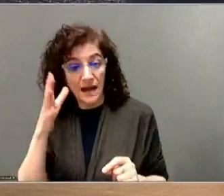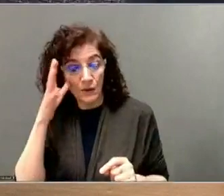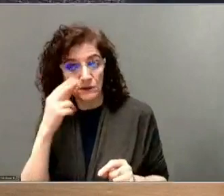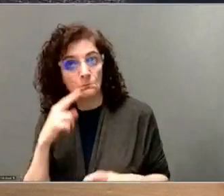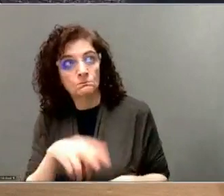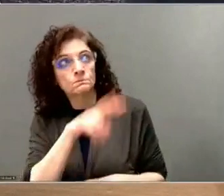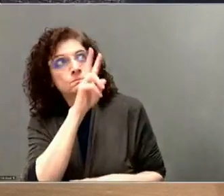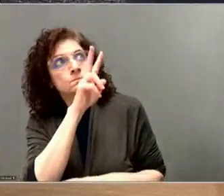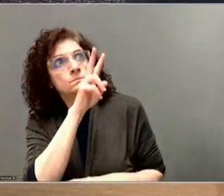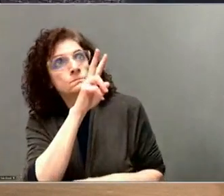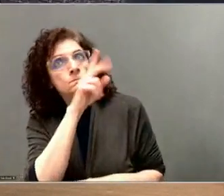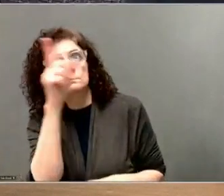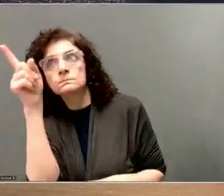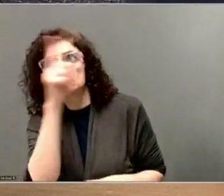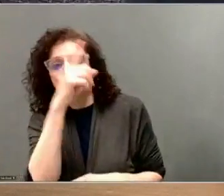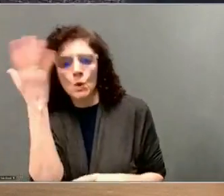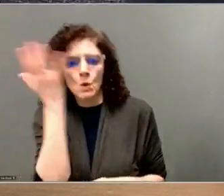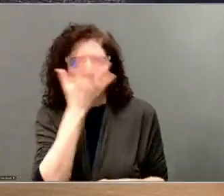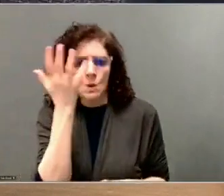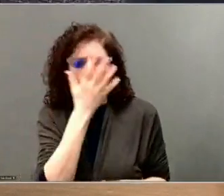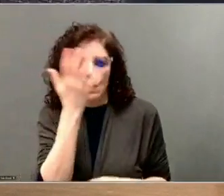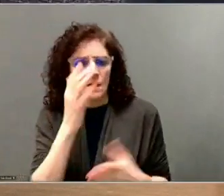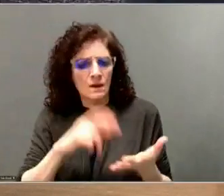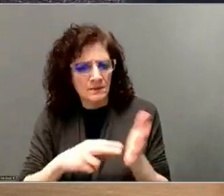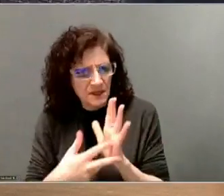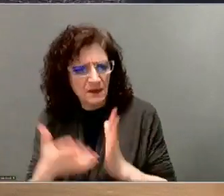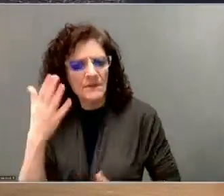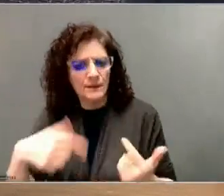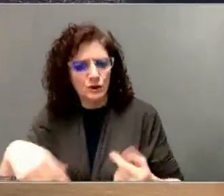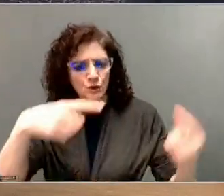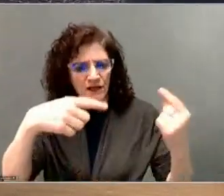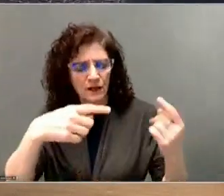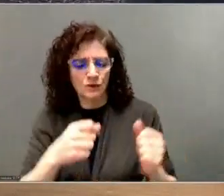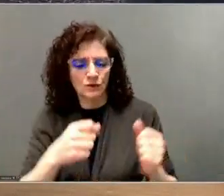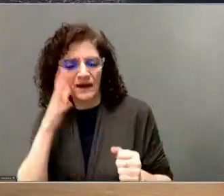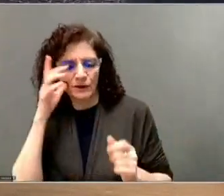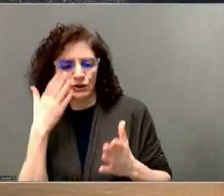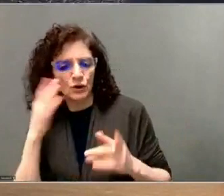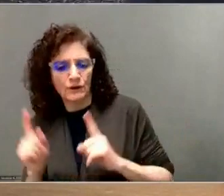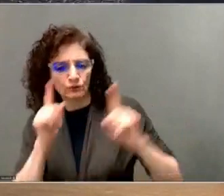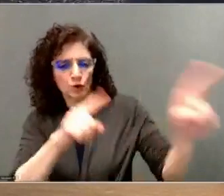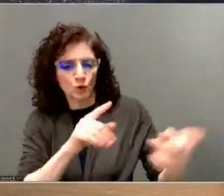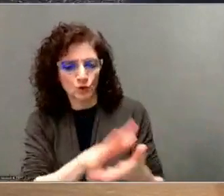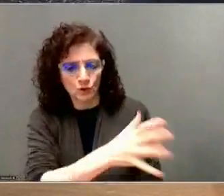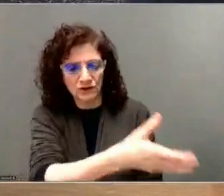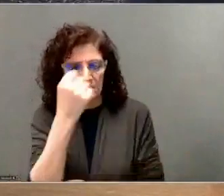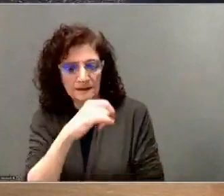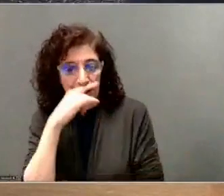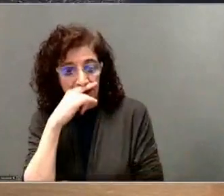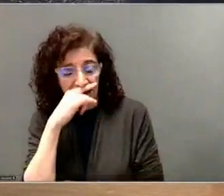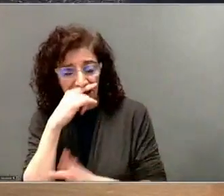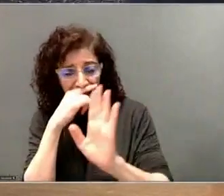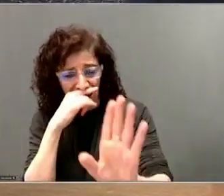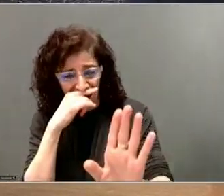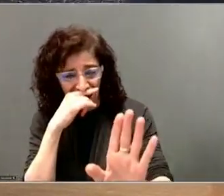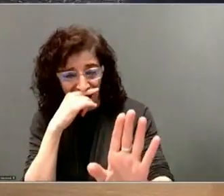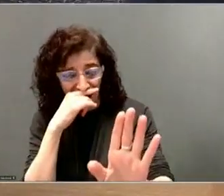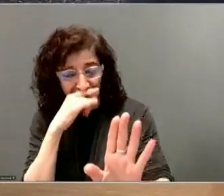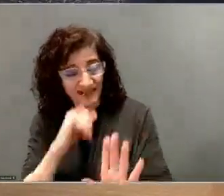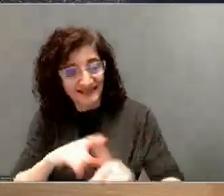had to go to the school and get their kids. We are past that. It's not the color of the sky anymore.